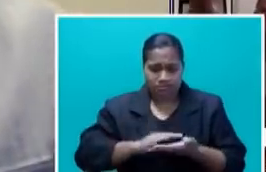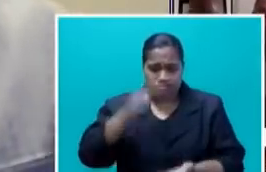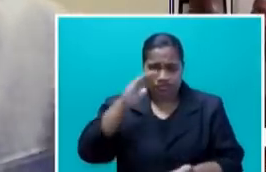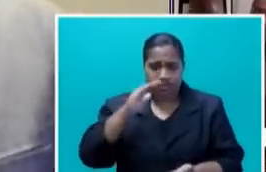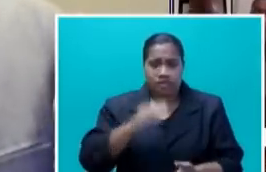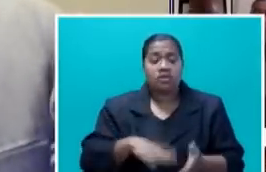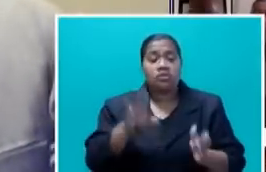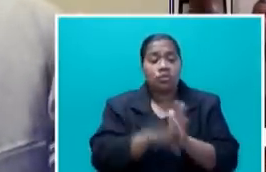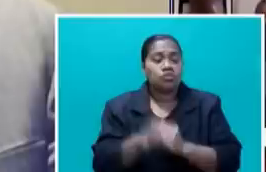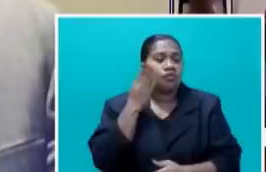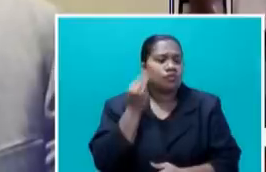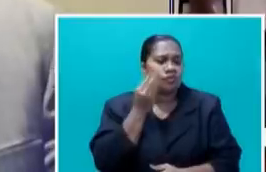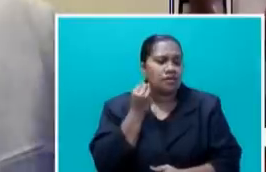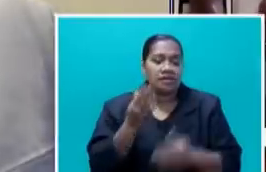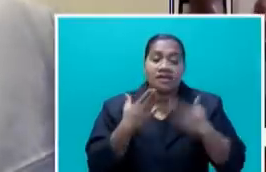Thank you, Honourable Speaker.